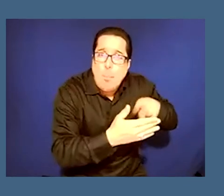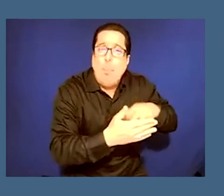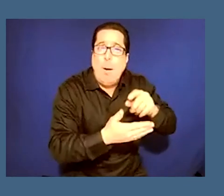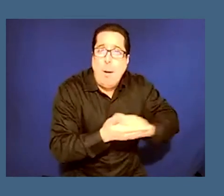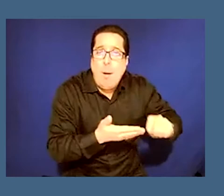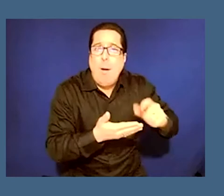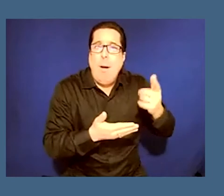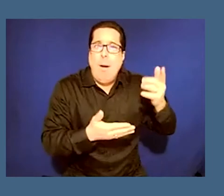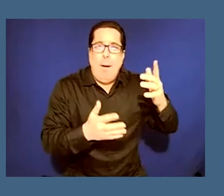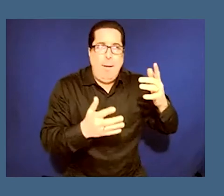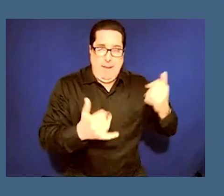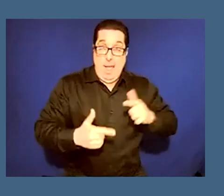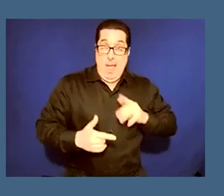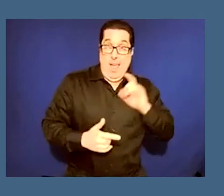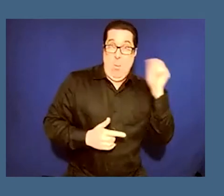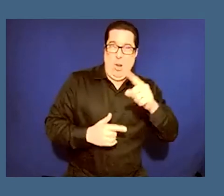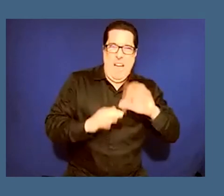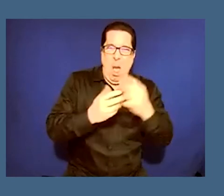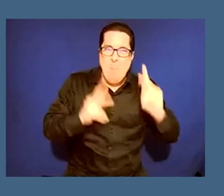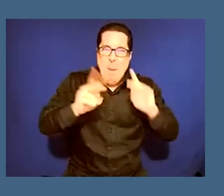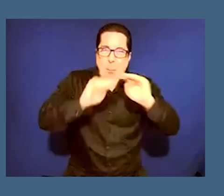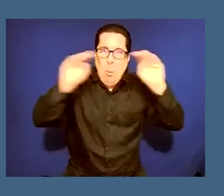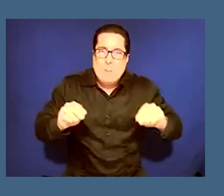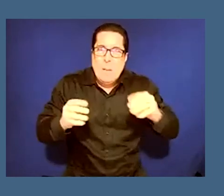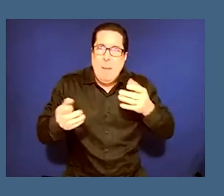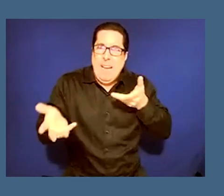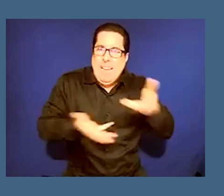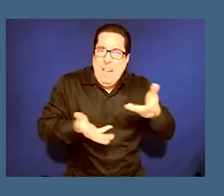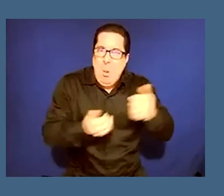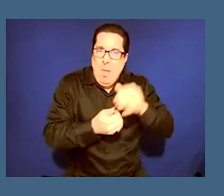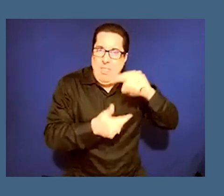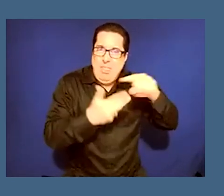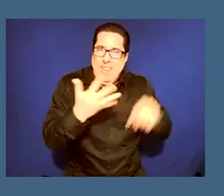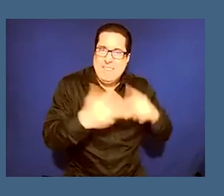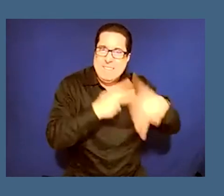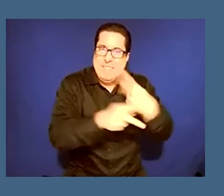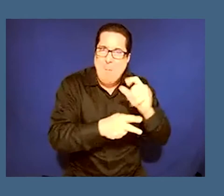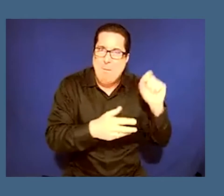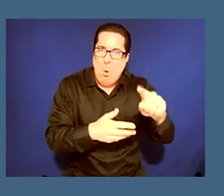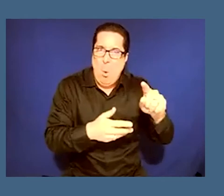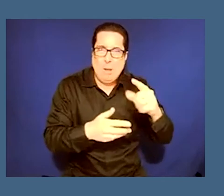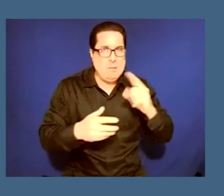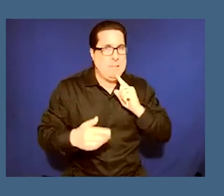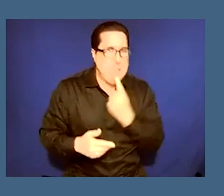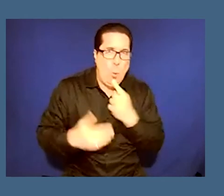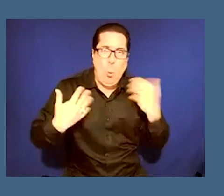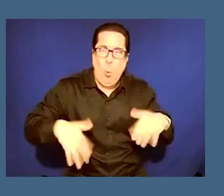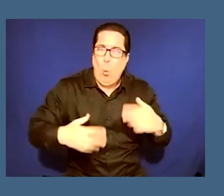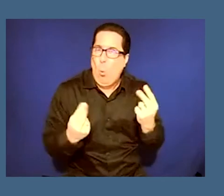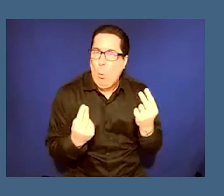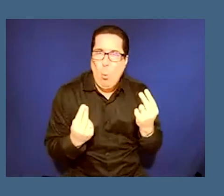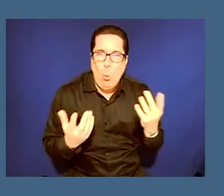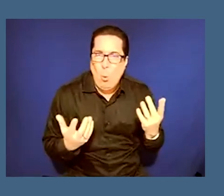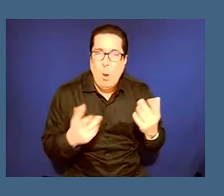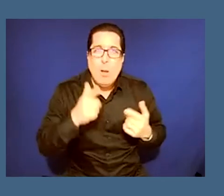museums handle these questions these are the questions and i think that the that what's what's sometimes disorienting uh